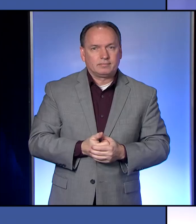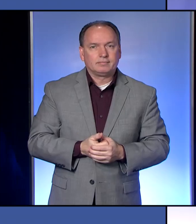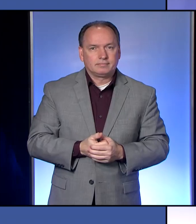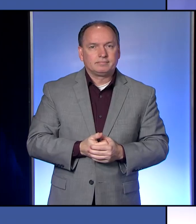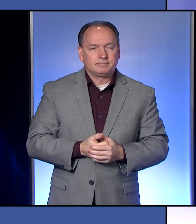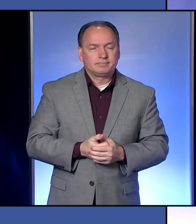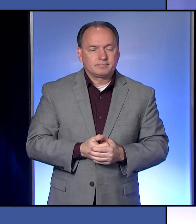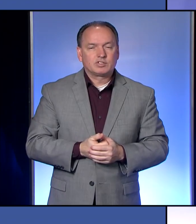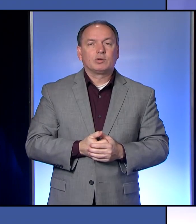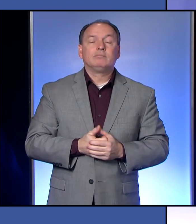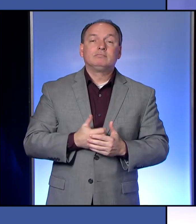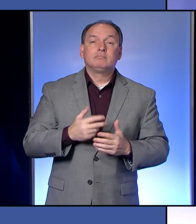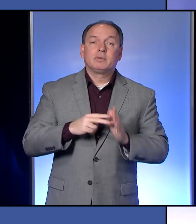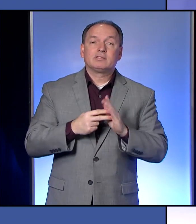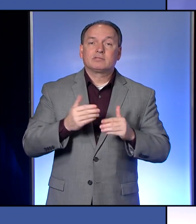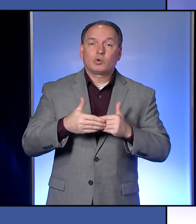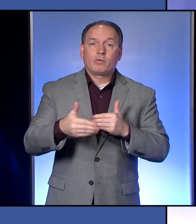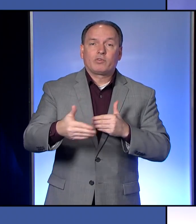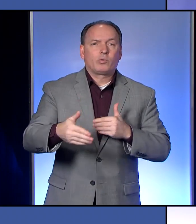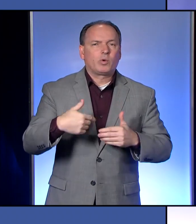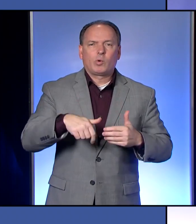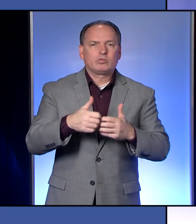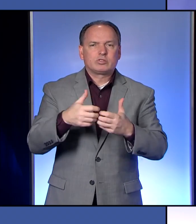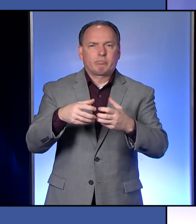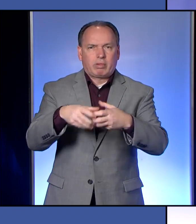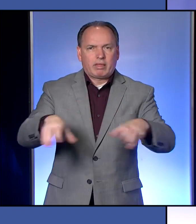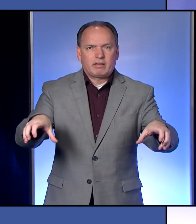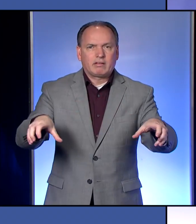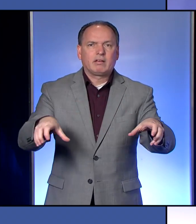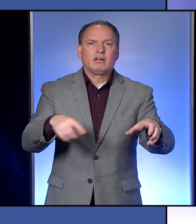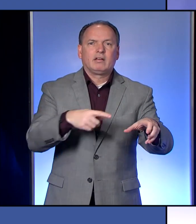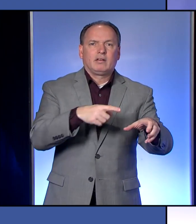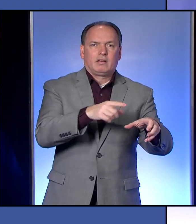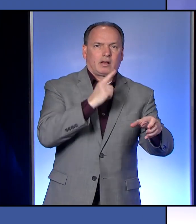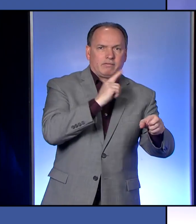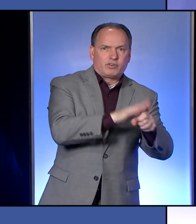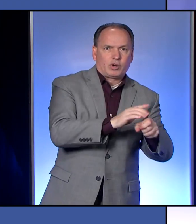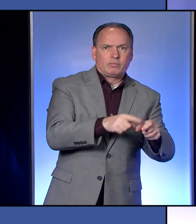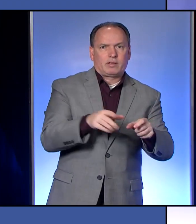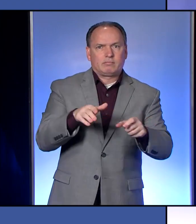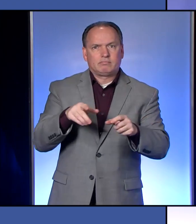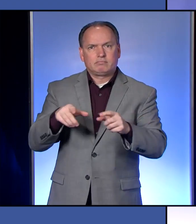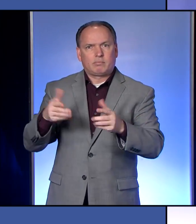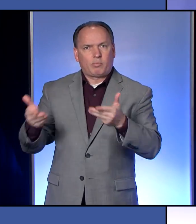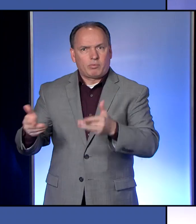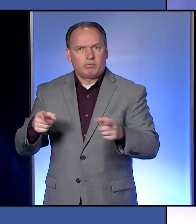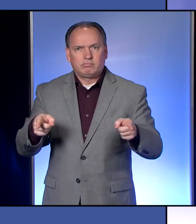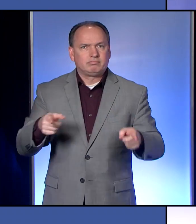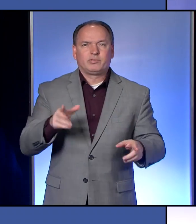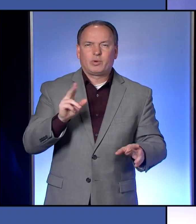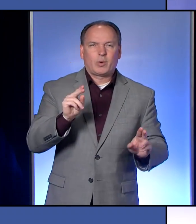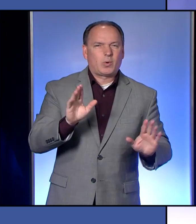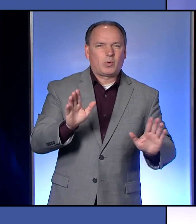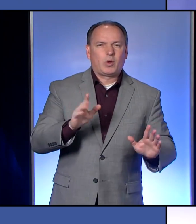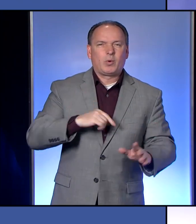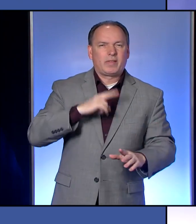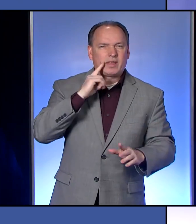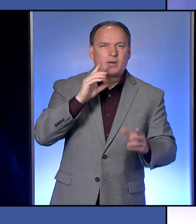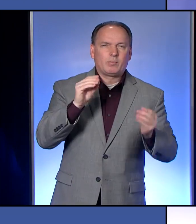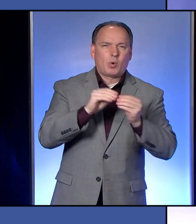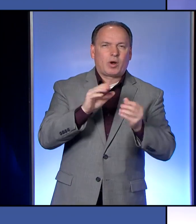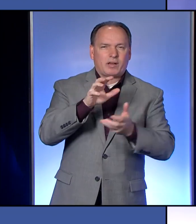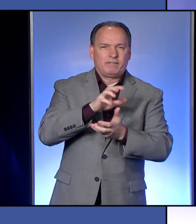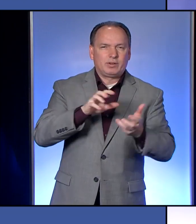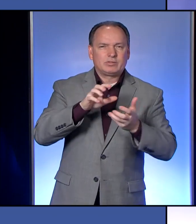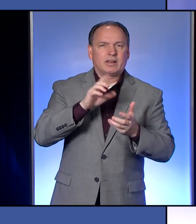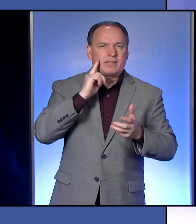Okay. So going forward, we won't be splitting them between confirmed cases and probable cases. No, we're not going to do that any longer because we think it's actually more confusing.